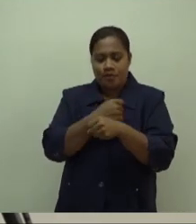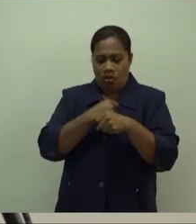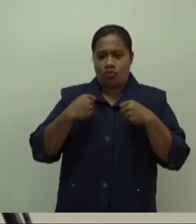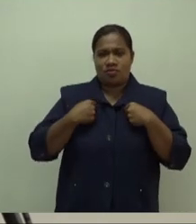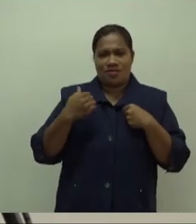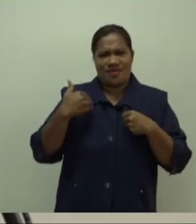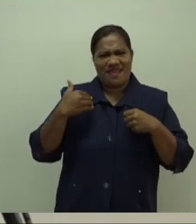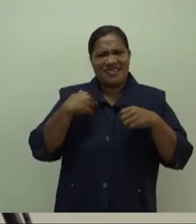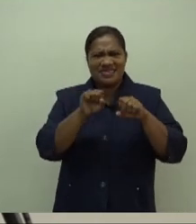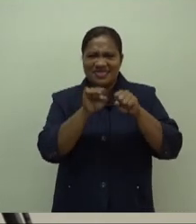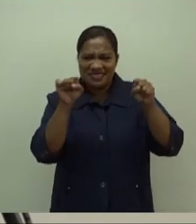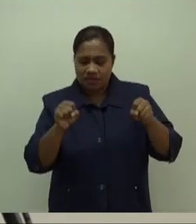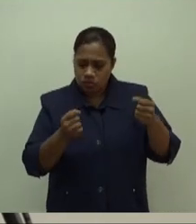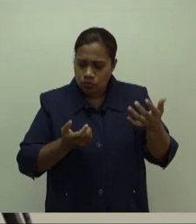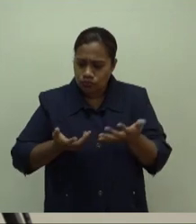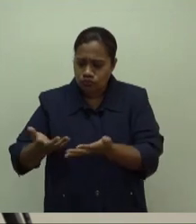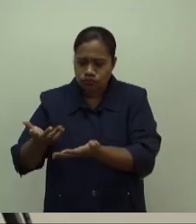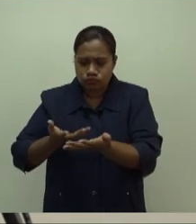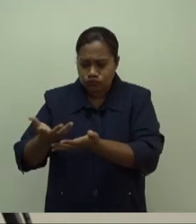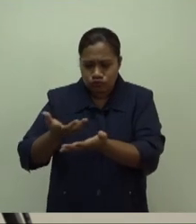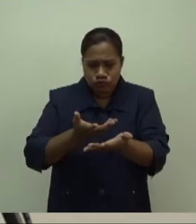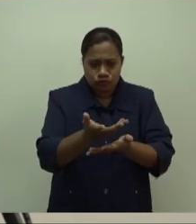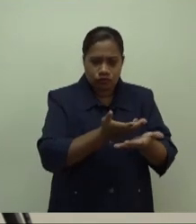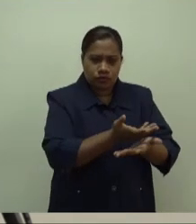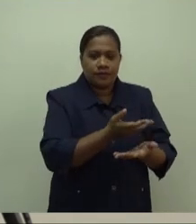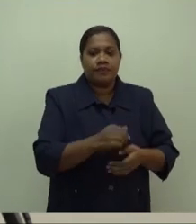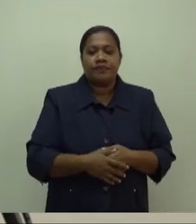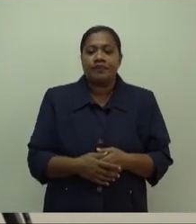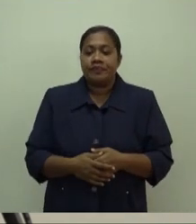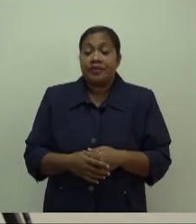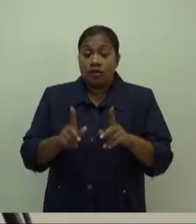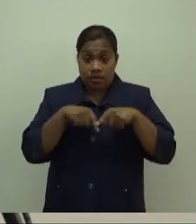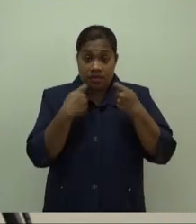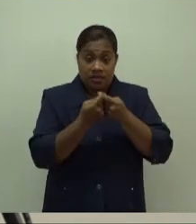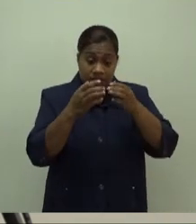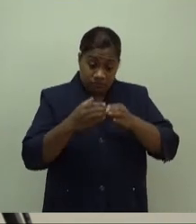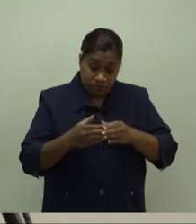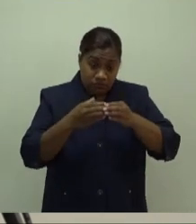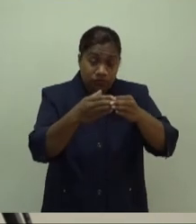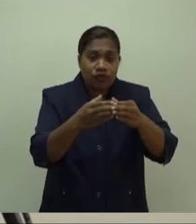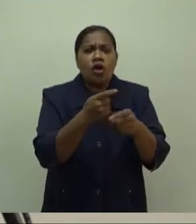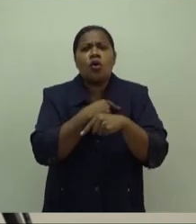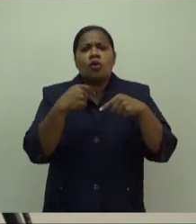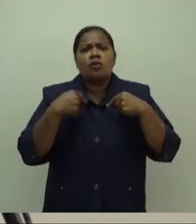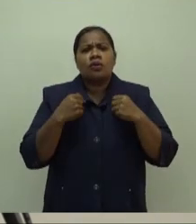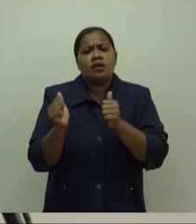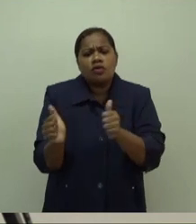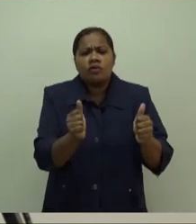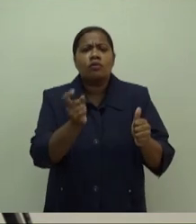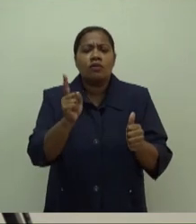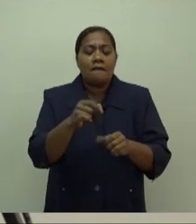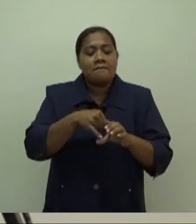When we've deployed mobile vaccination teams to reach the vulnerable NCD patients, we've also arranged for deliveries of medicines and